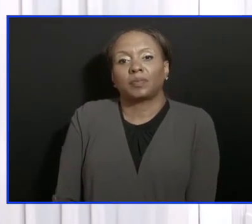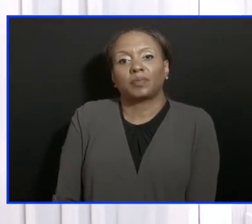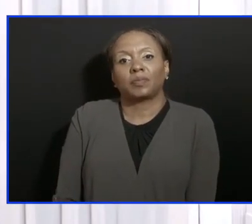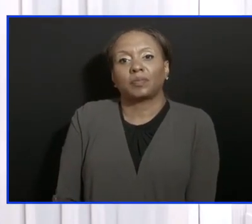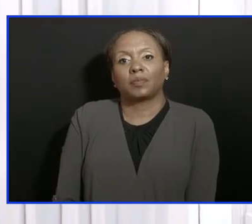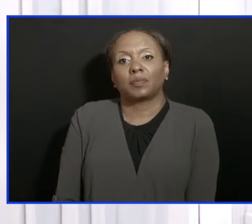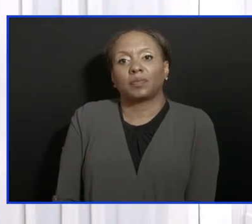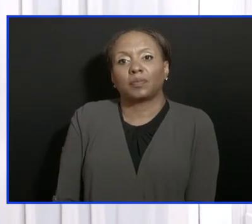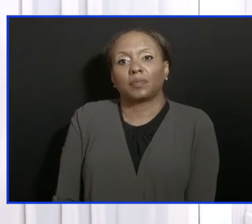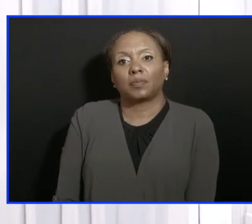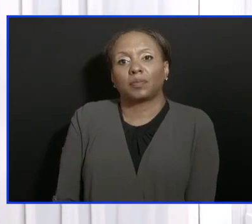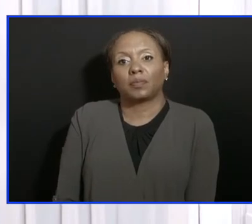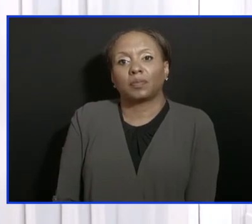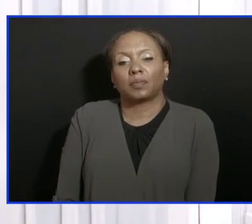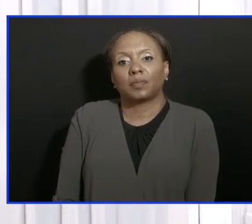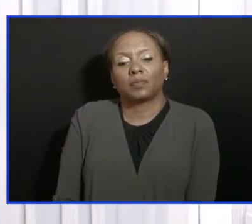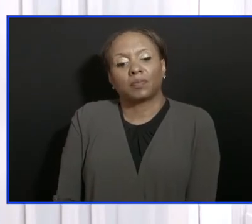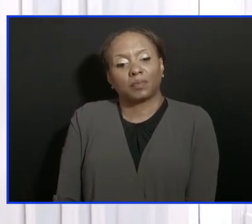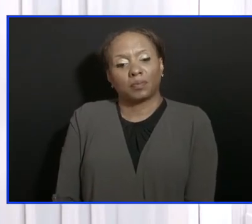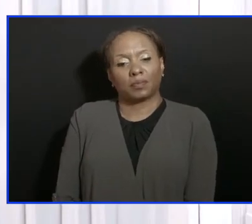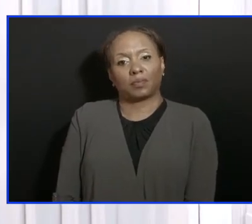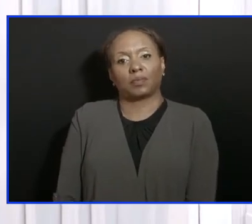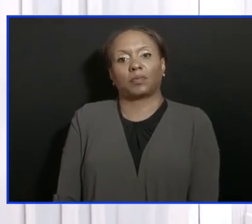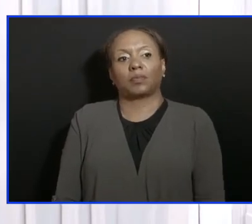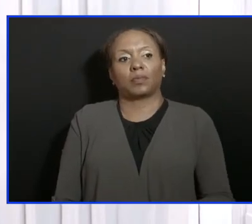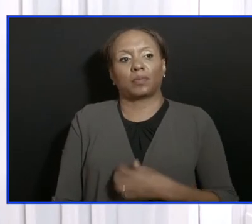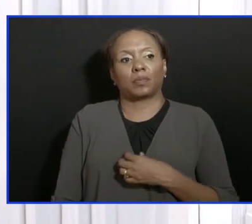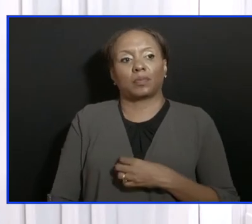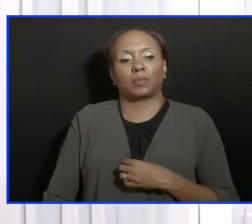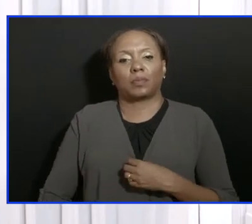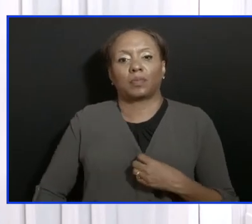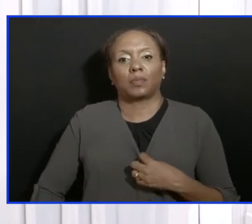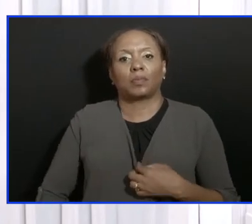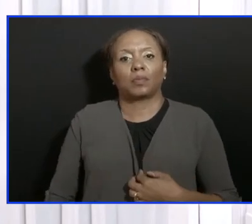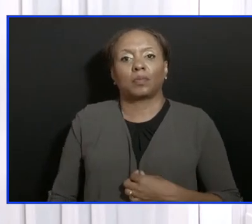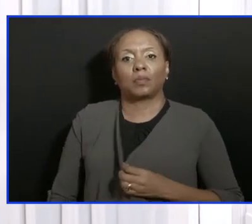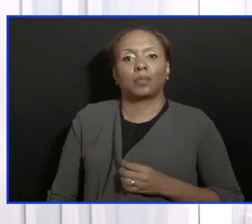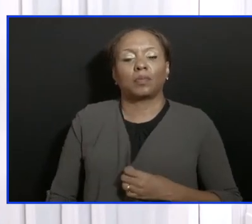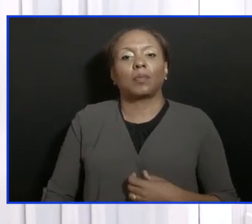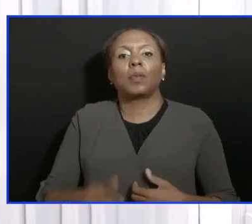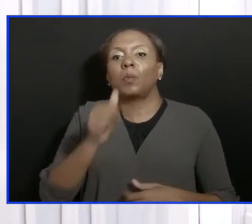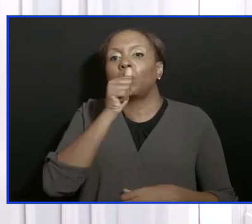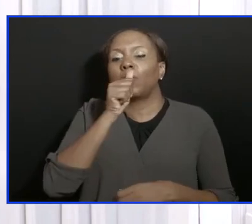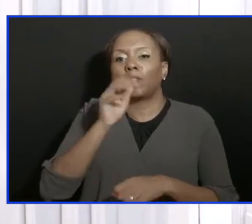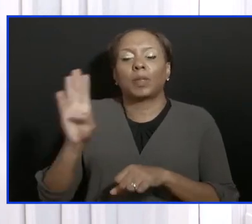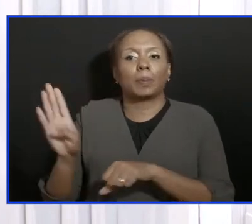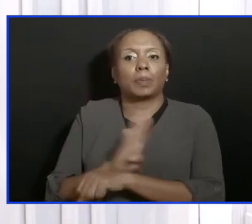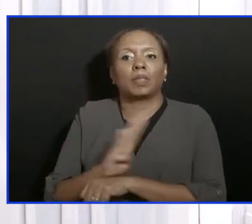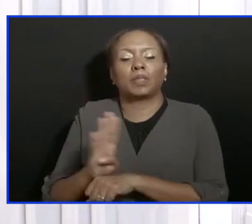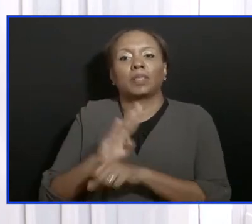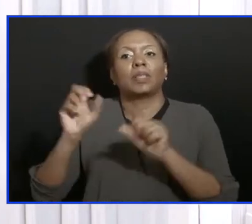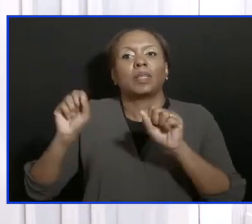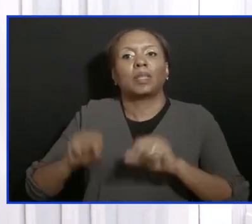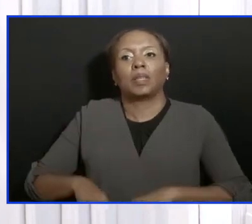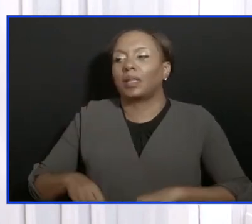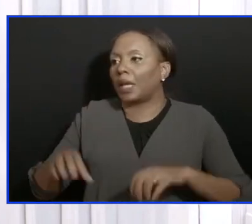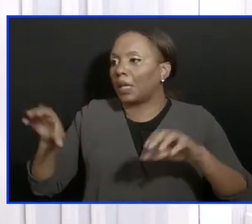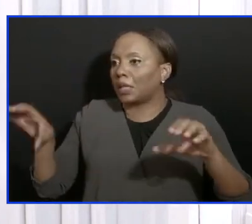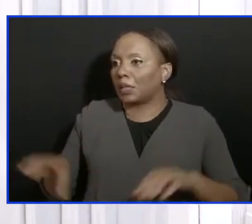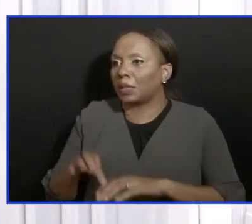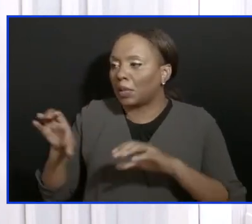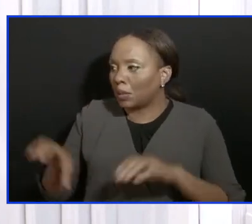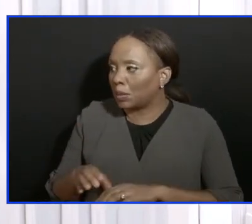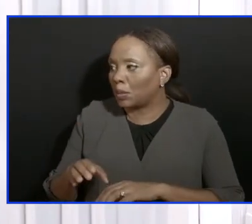sector for leisure time activity from requiring what they want to require in terms of testing or vaccination. The government